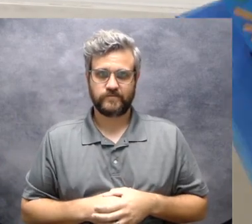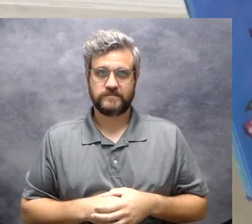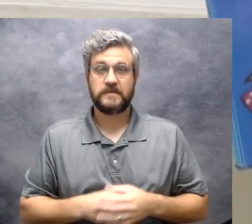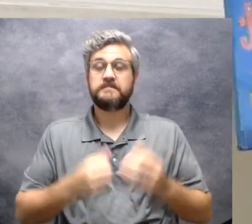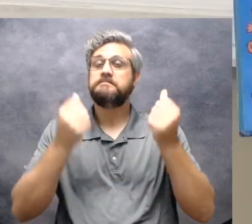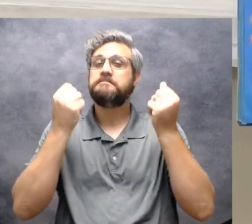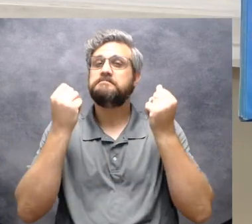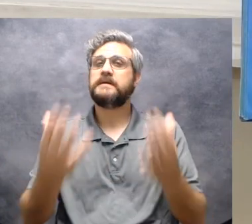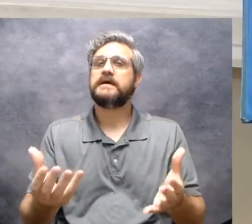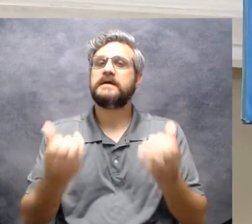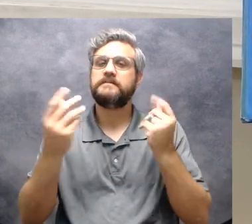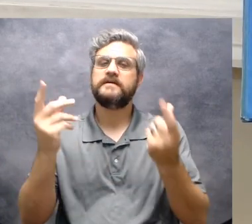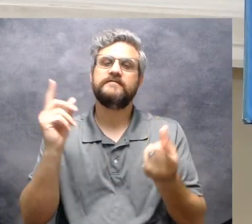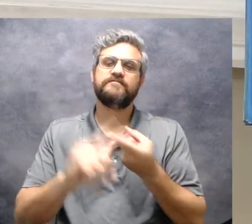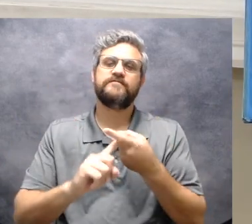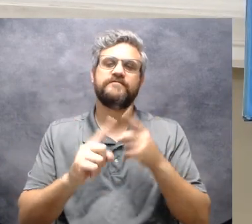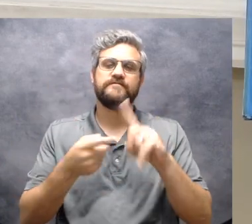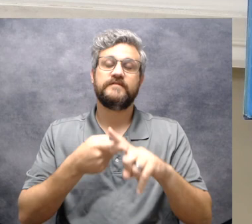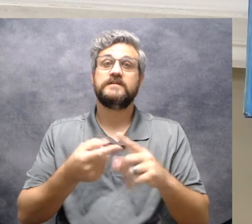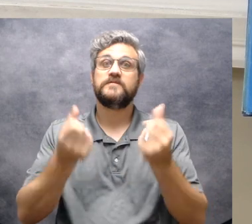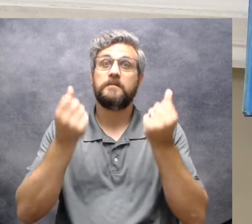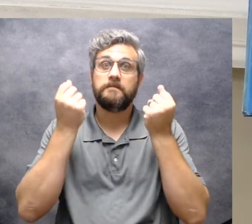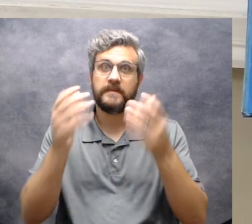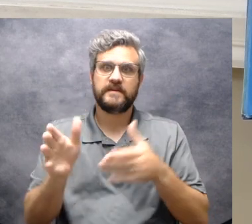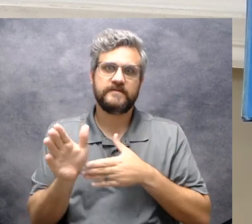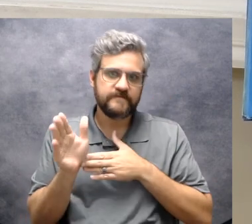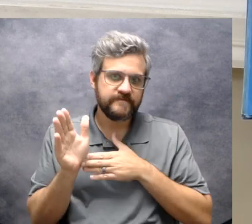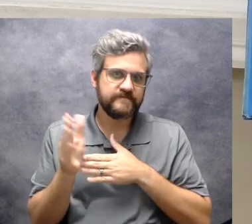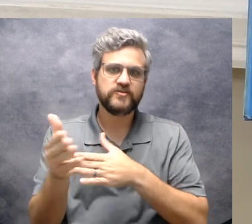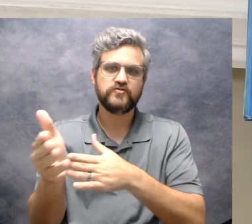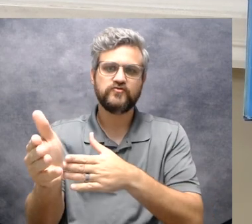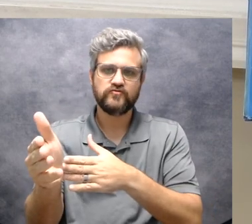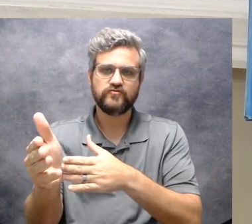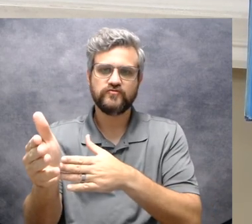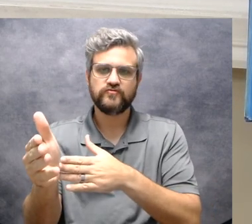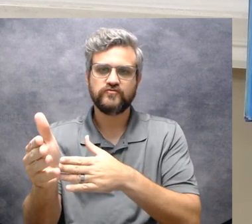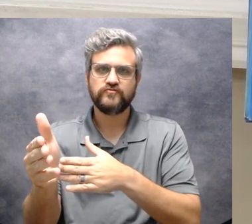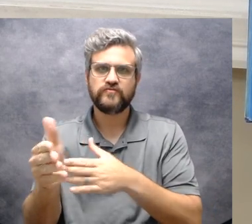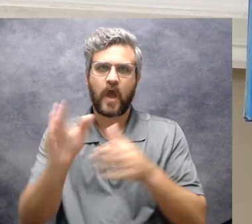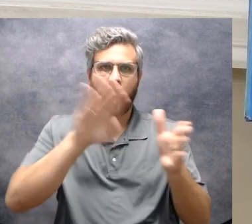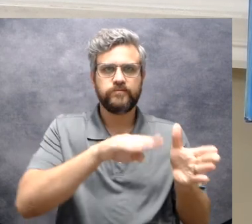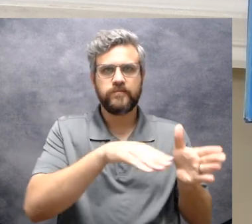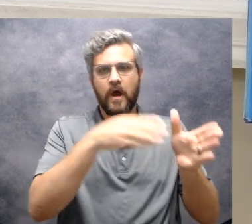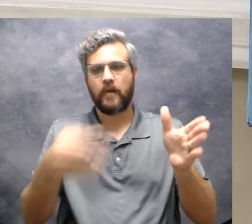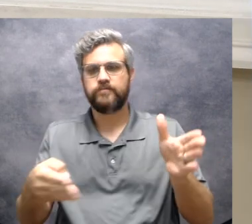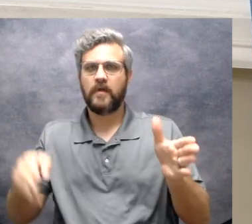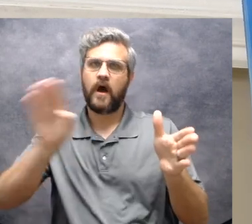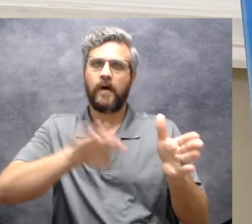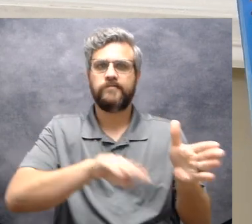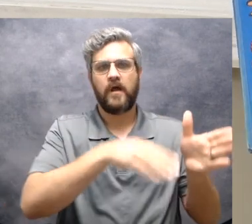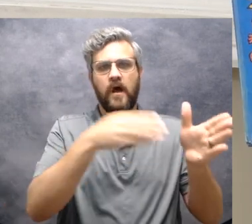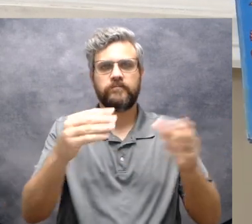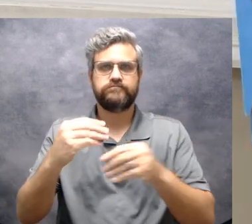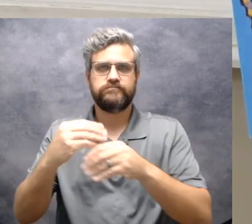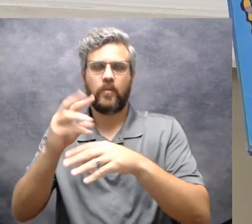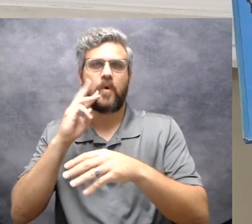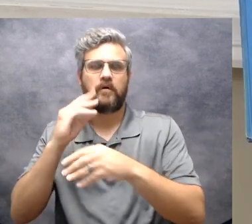So many friends. So many fish. Splosh, splash, splash.